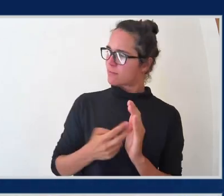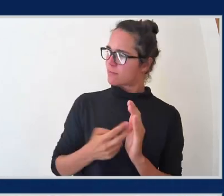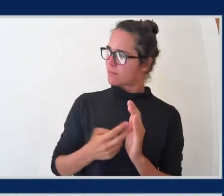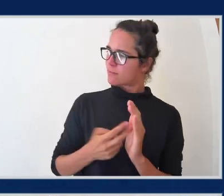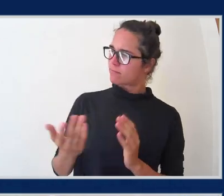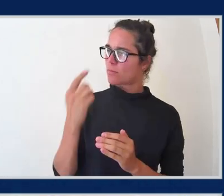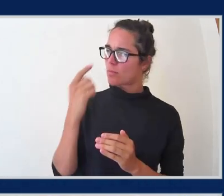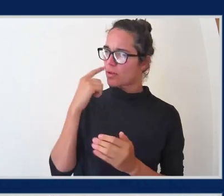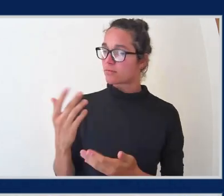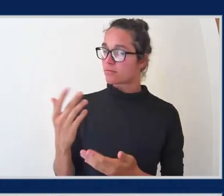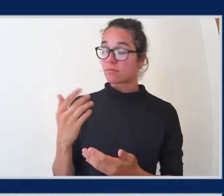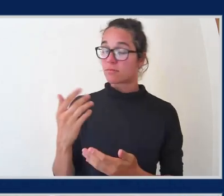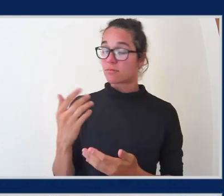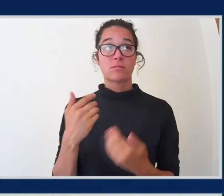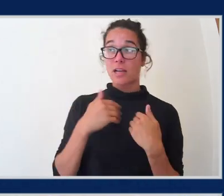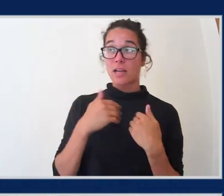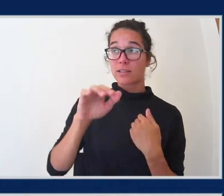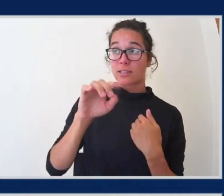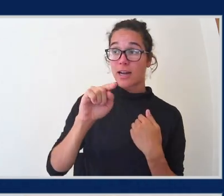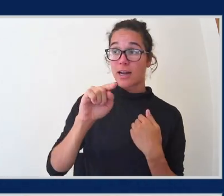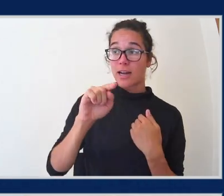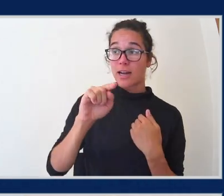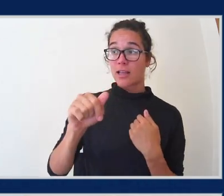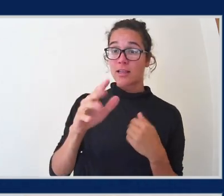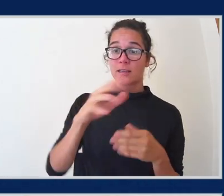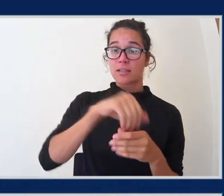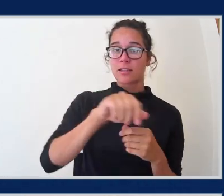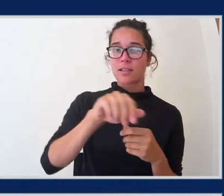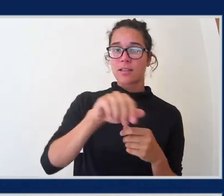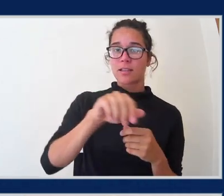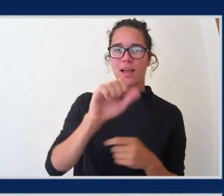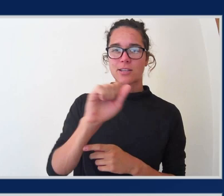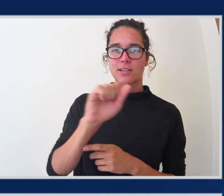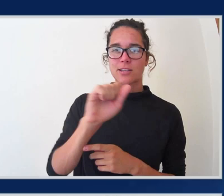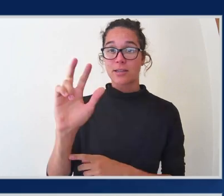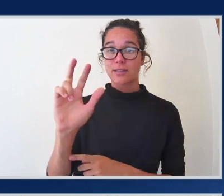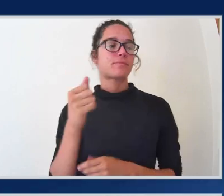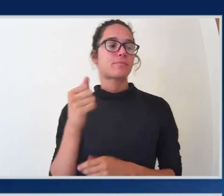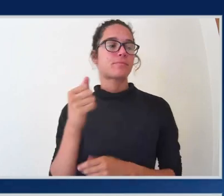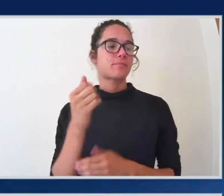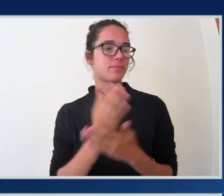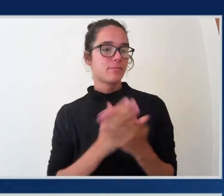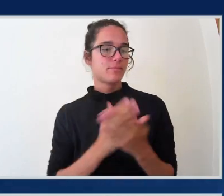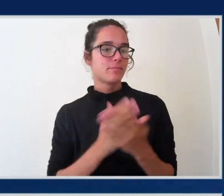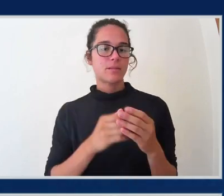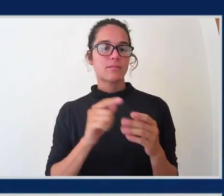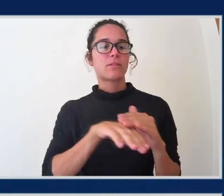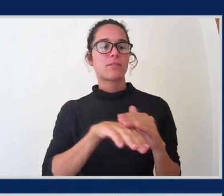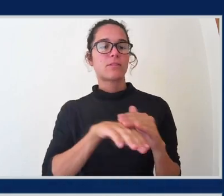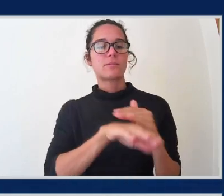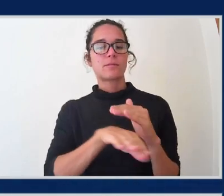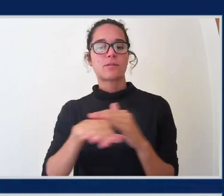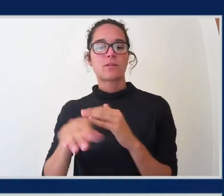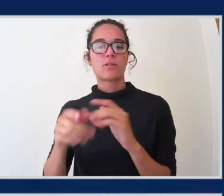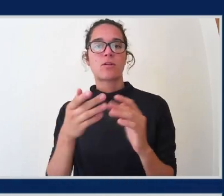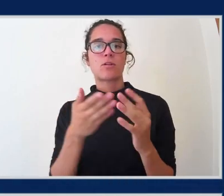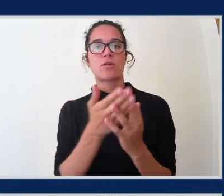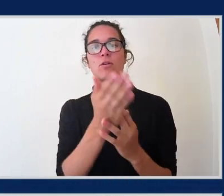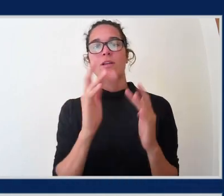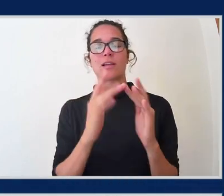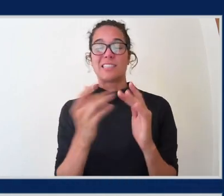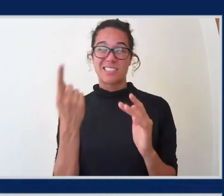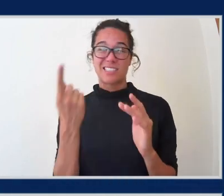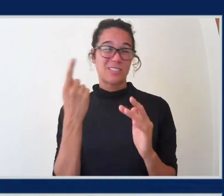resides in the S3. Okay, and then it says some buckets are accessible through the internet, but this one minute really isn't a whole lot of time. No, it's not.